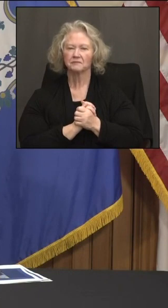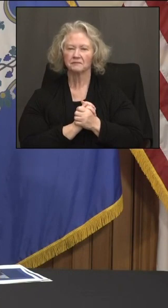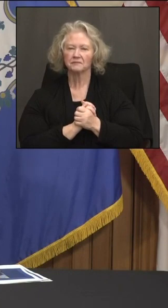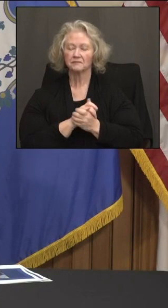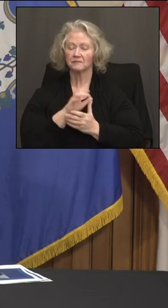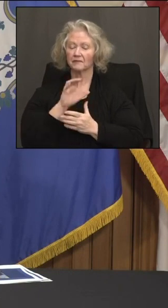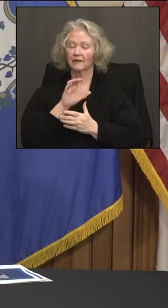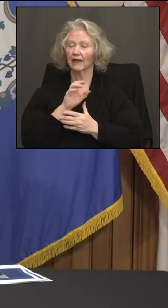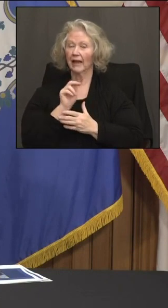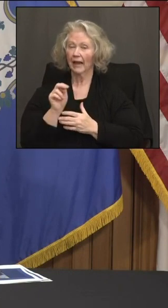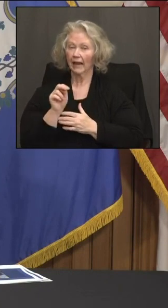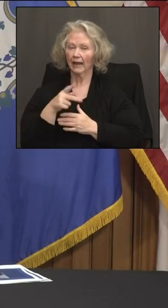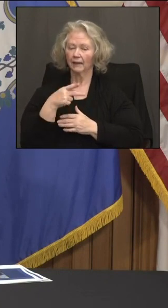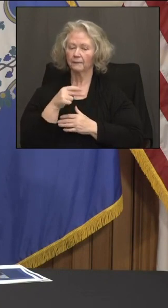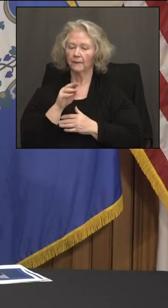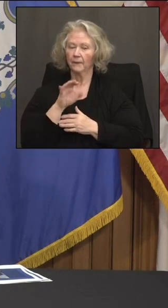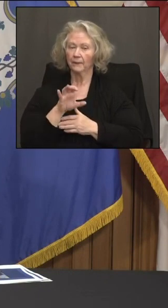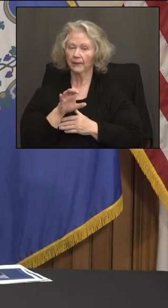Connecticut Public Media.